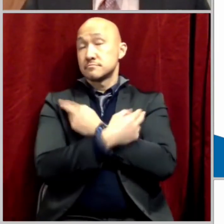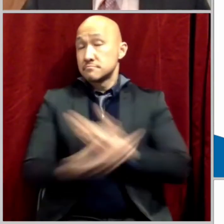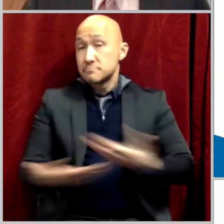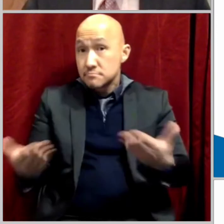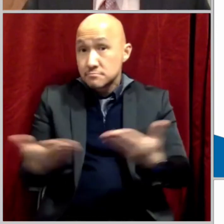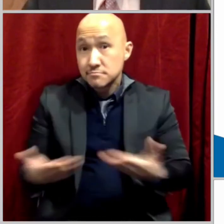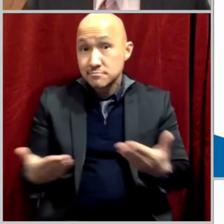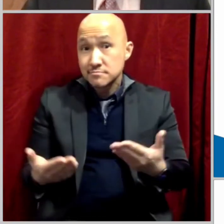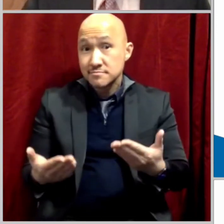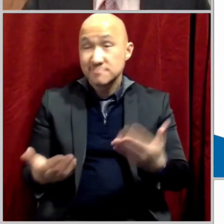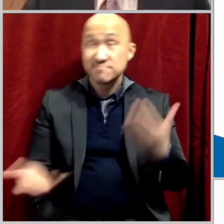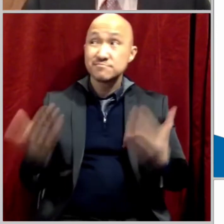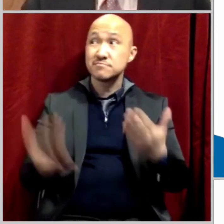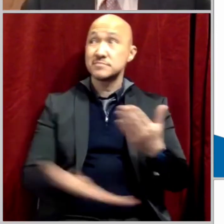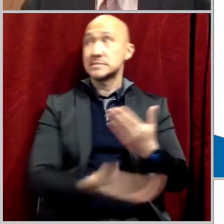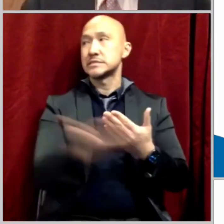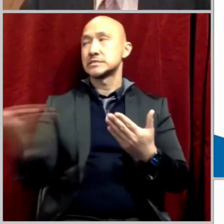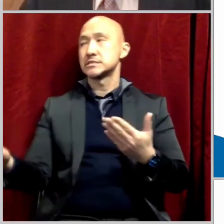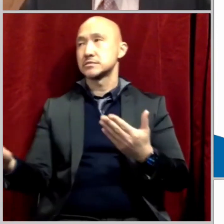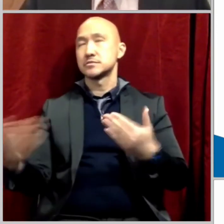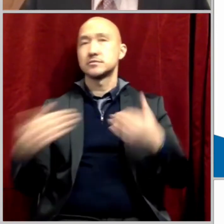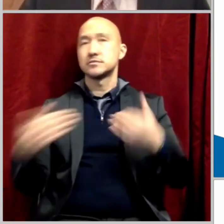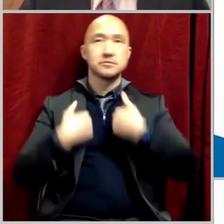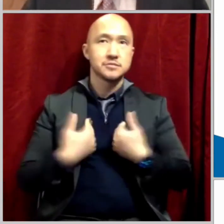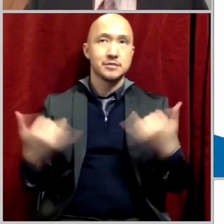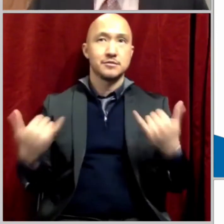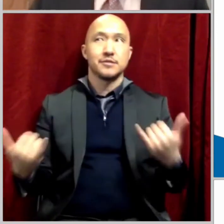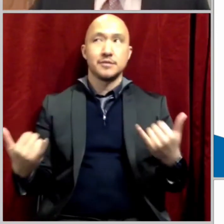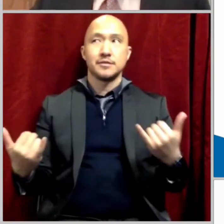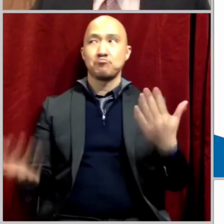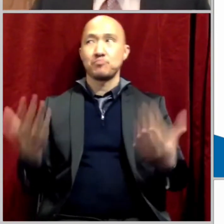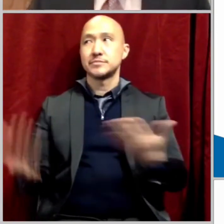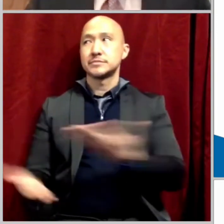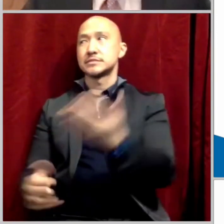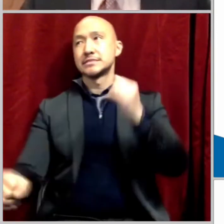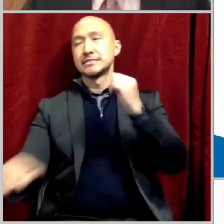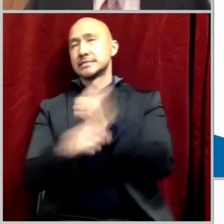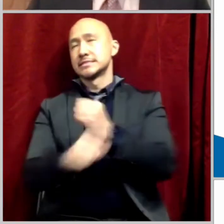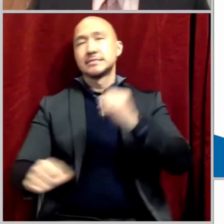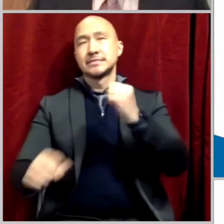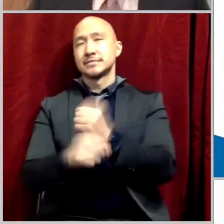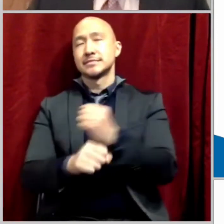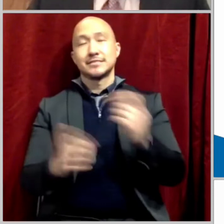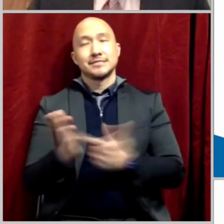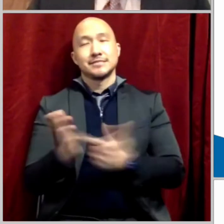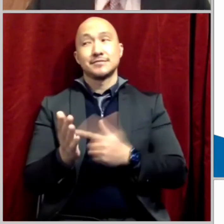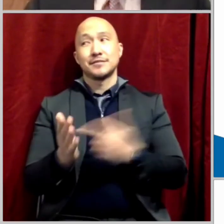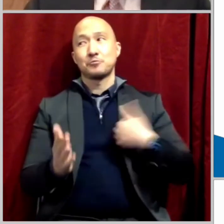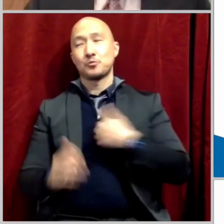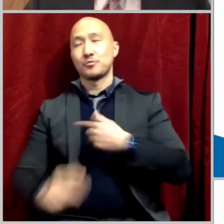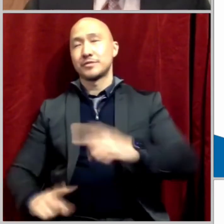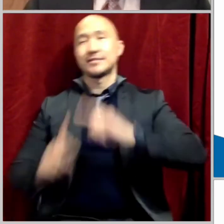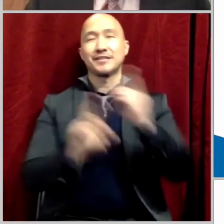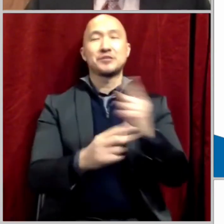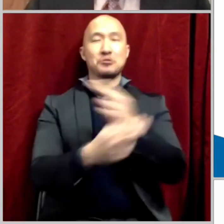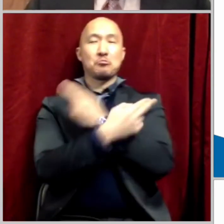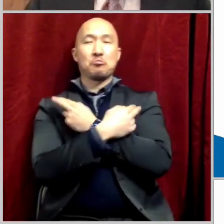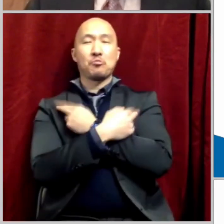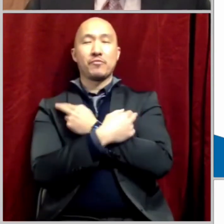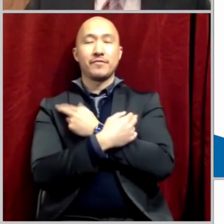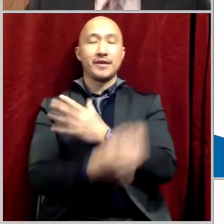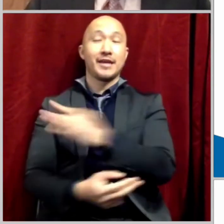Maybe you work the overnight shift, maybe a double shift. I know for me, even when I come back from vacation, I'm still physically tired.